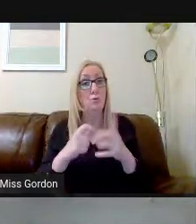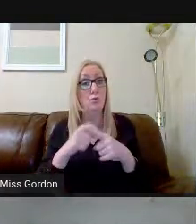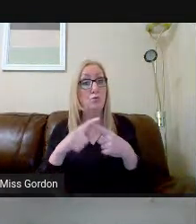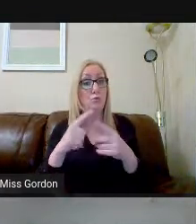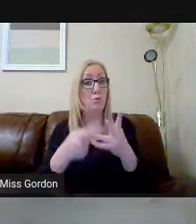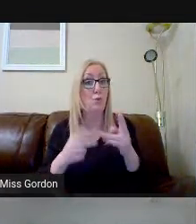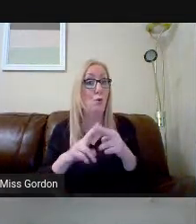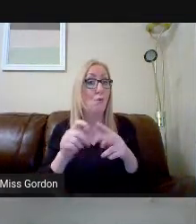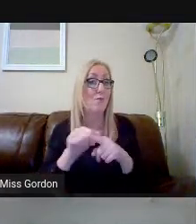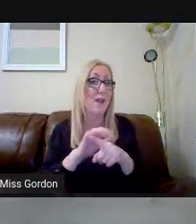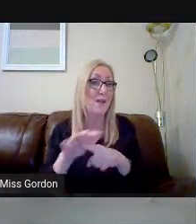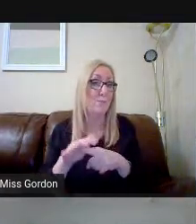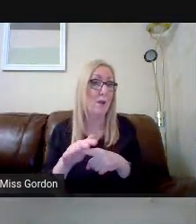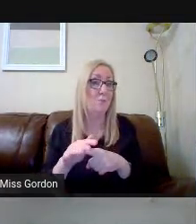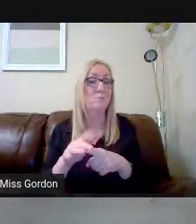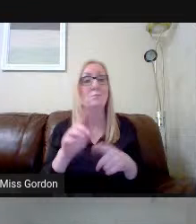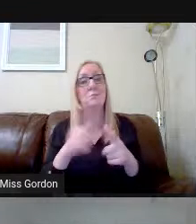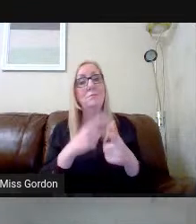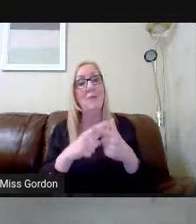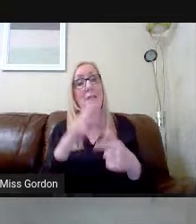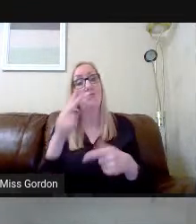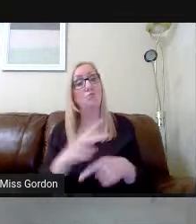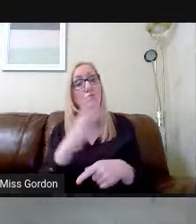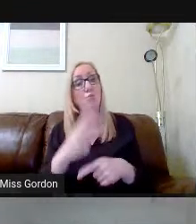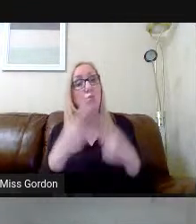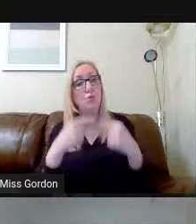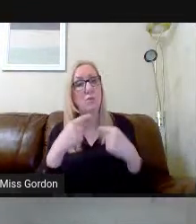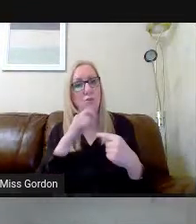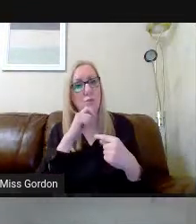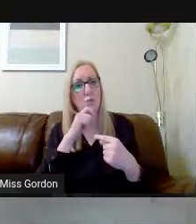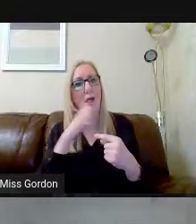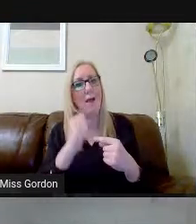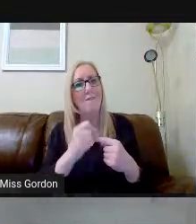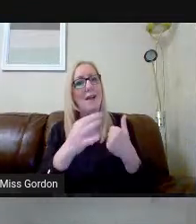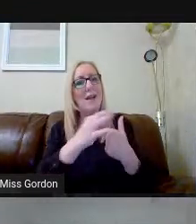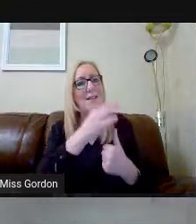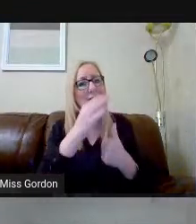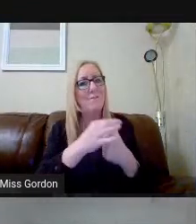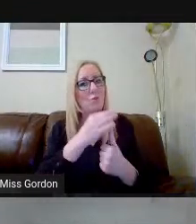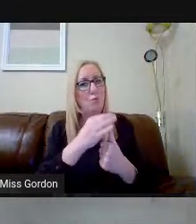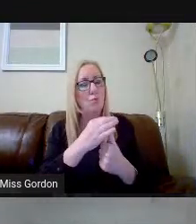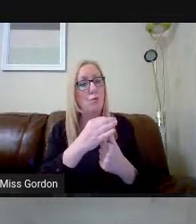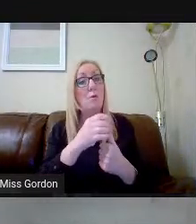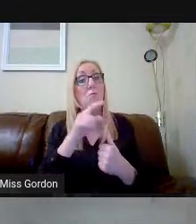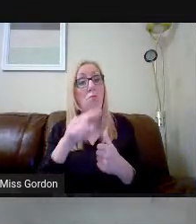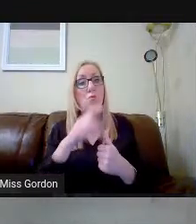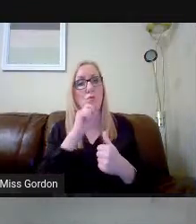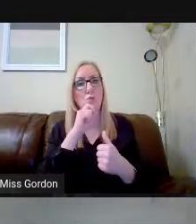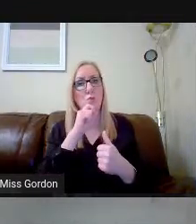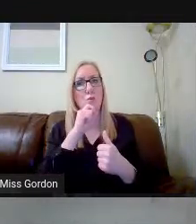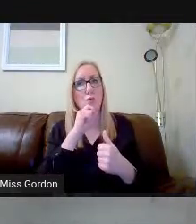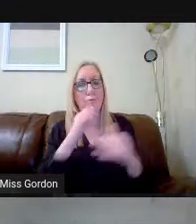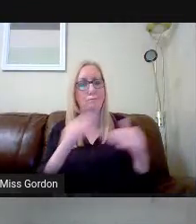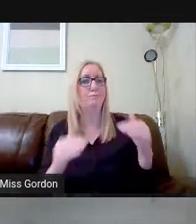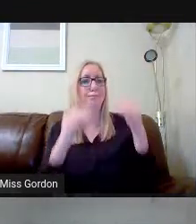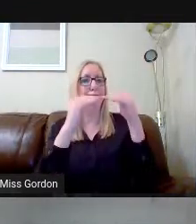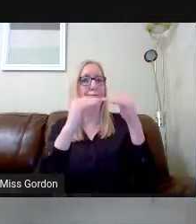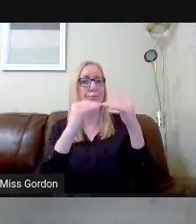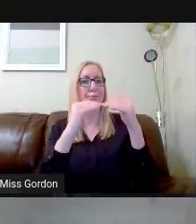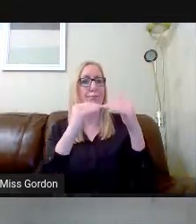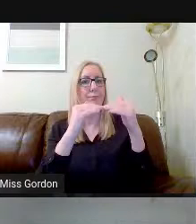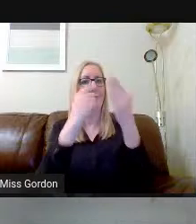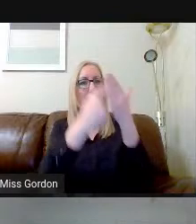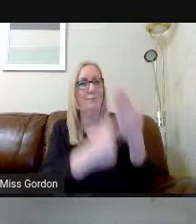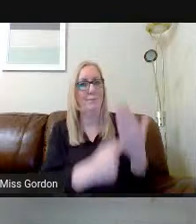and Miss MacDonald will conduct a wee interview, and those who are deemed most appropriate will be chosen for that.